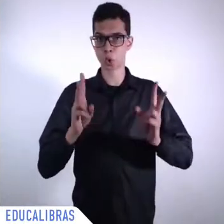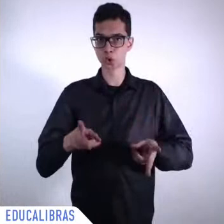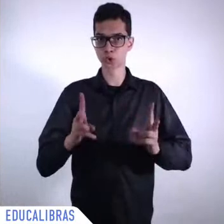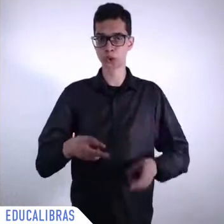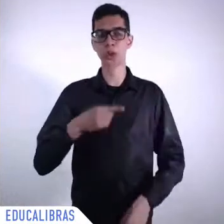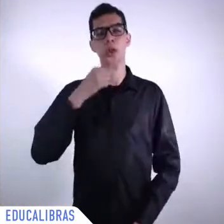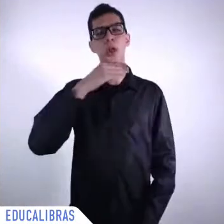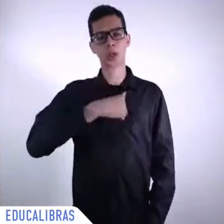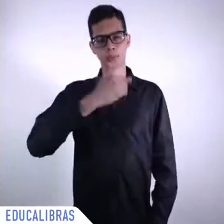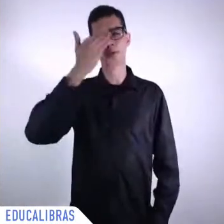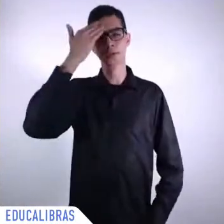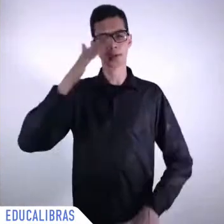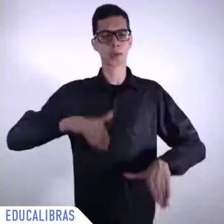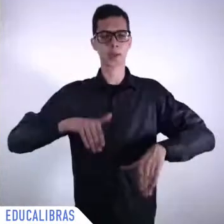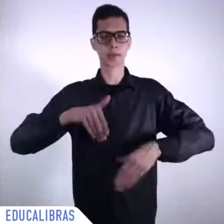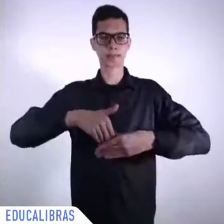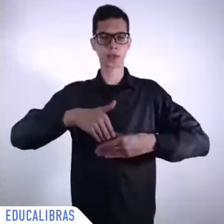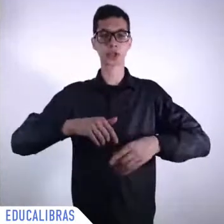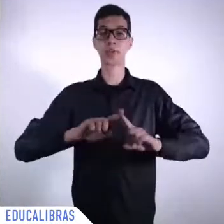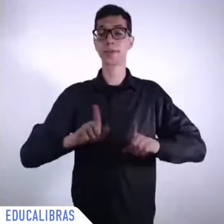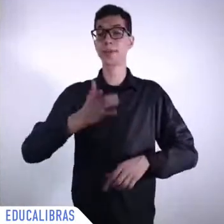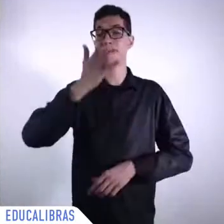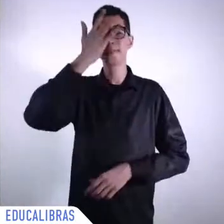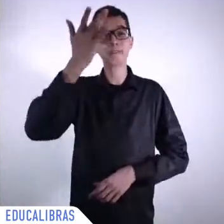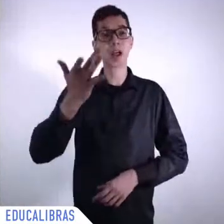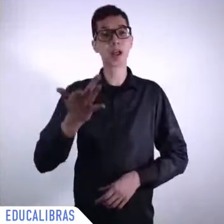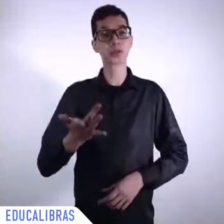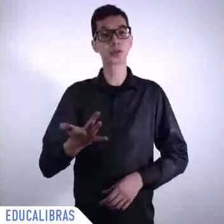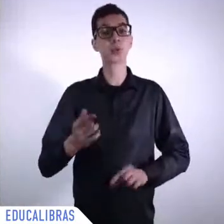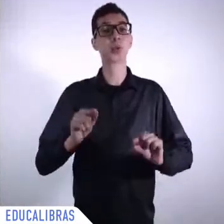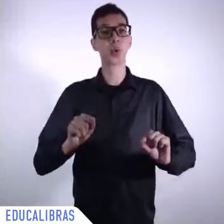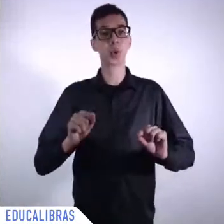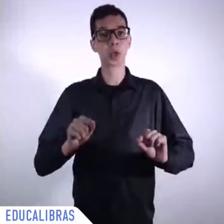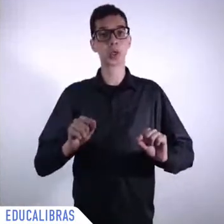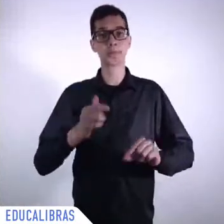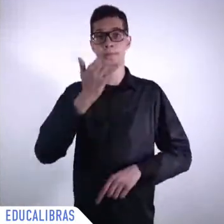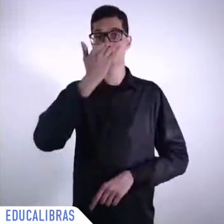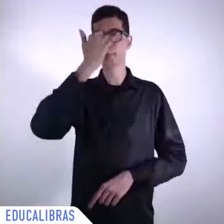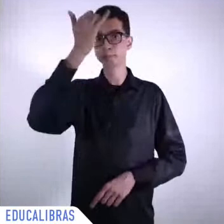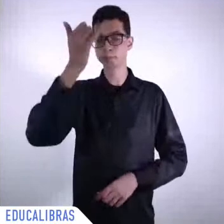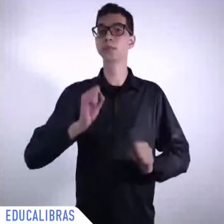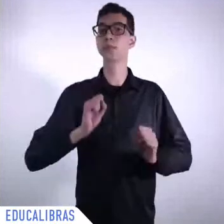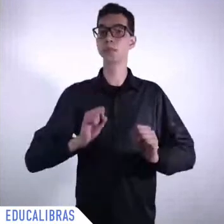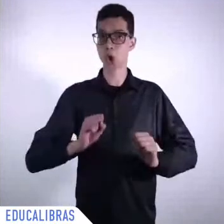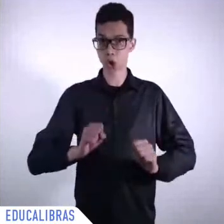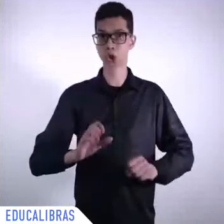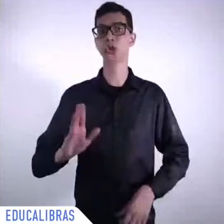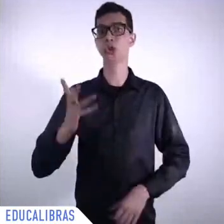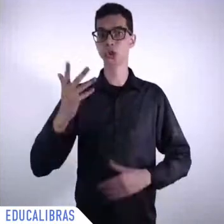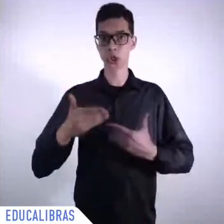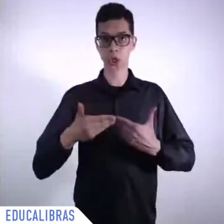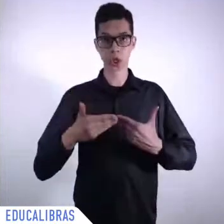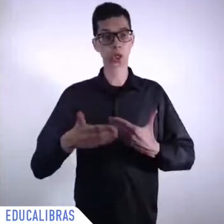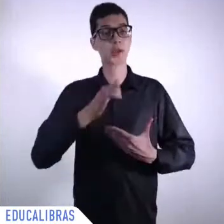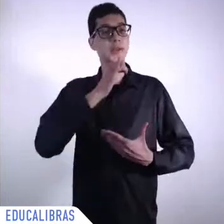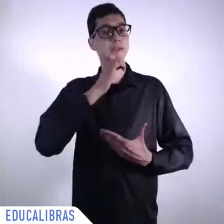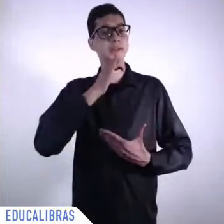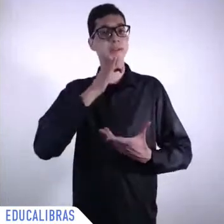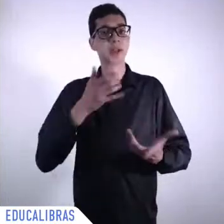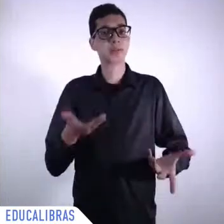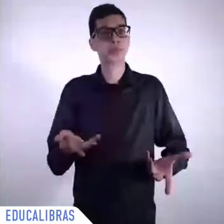can create an accident. And once the accident is created, then we are in the point of no return. So I think it's